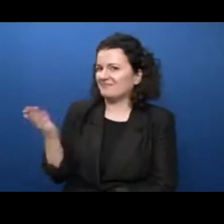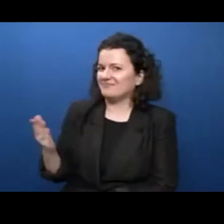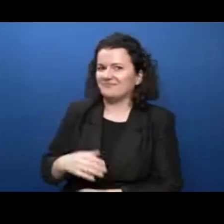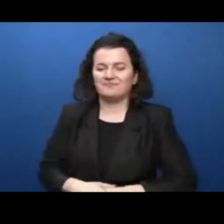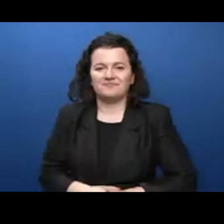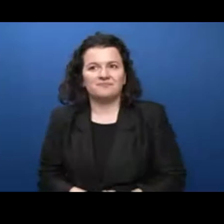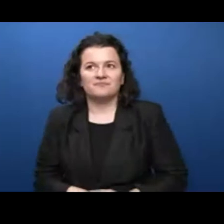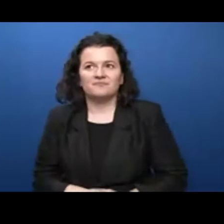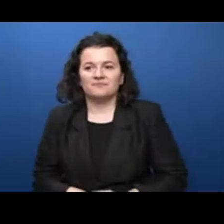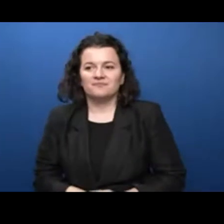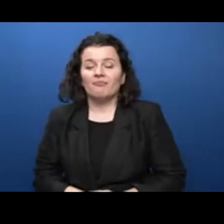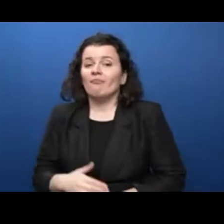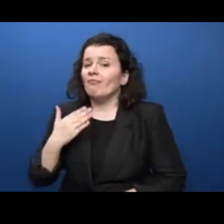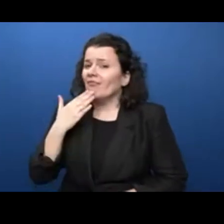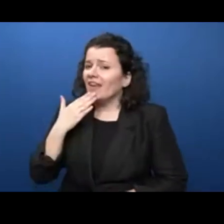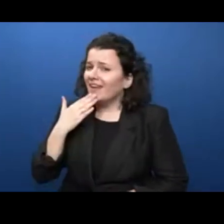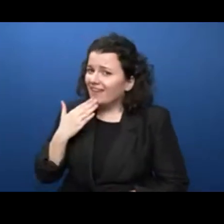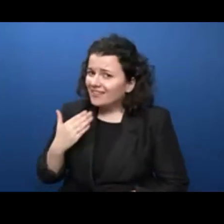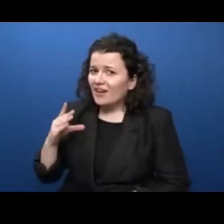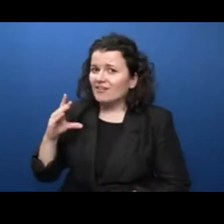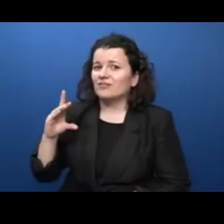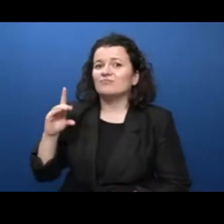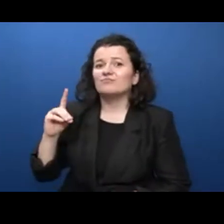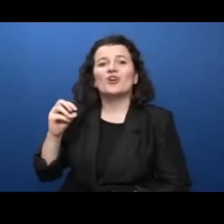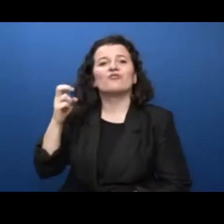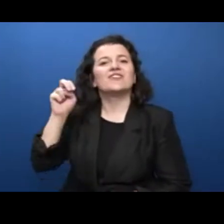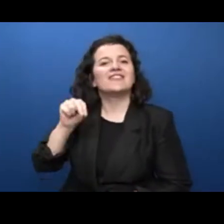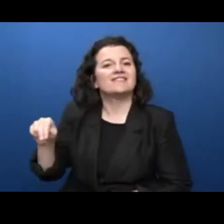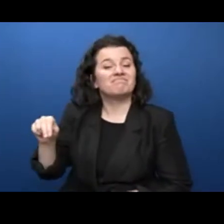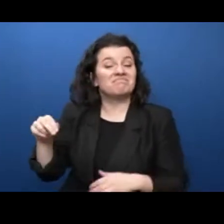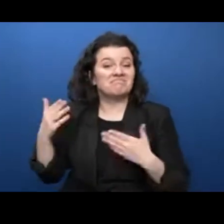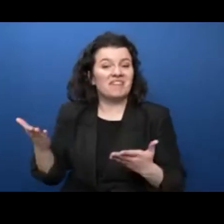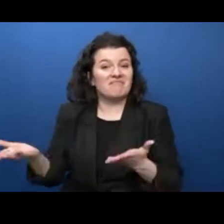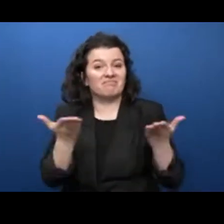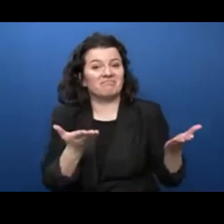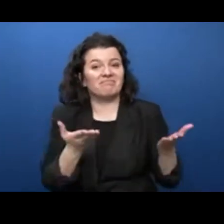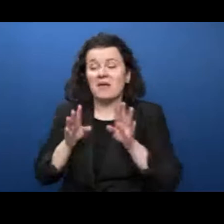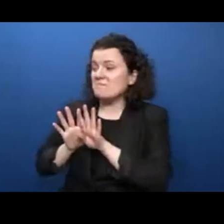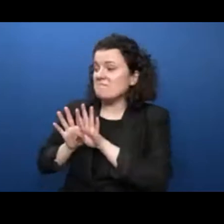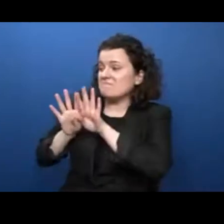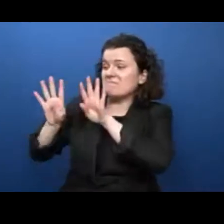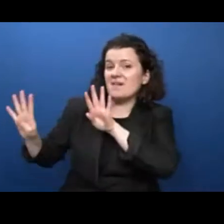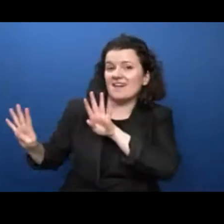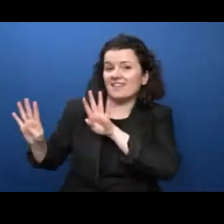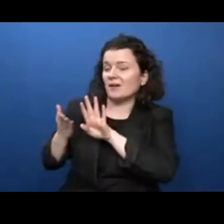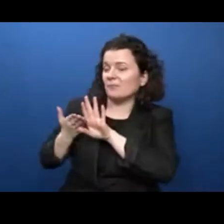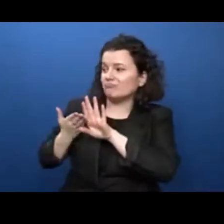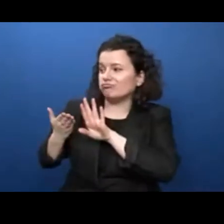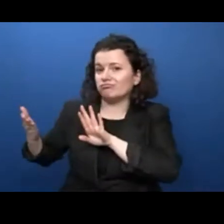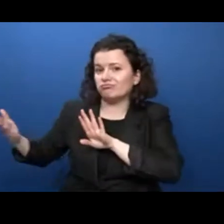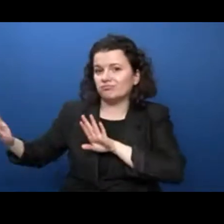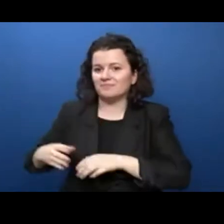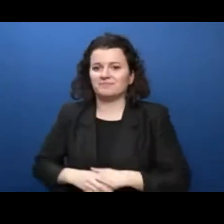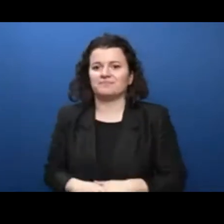Let's now turn to our panelists to start sharing their experiences. We're going to start with Emilce